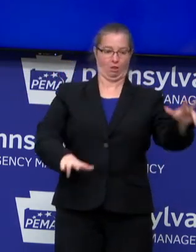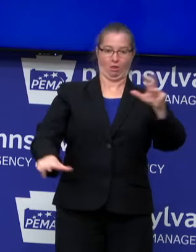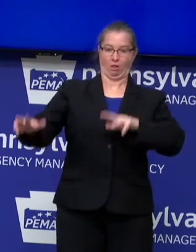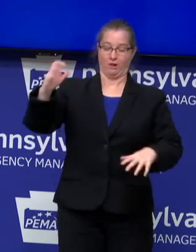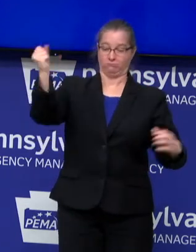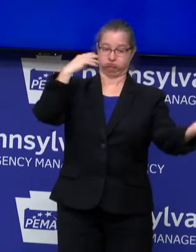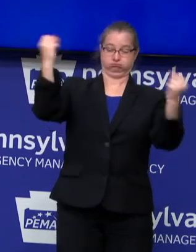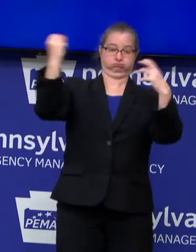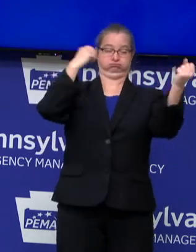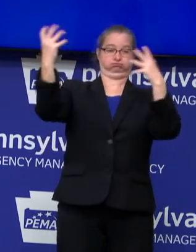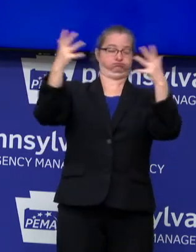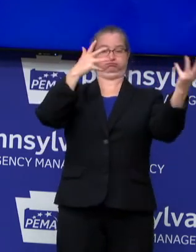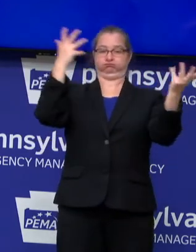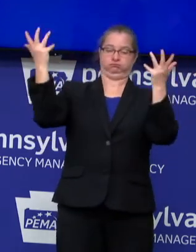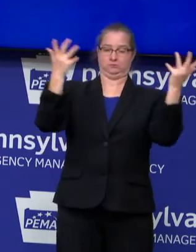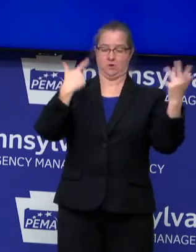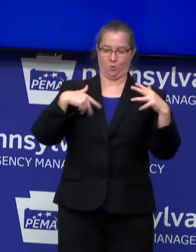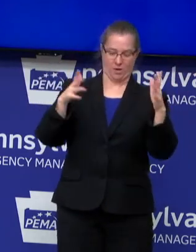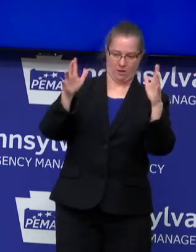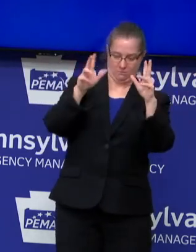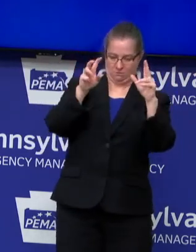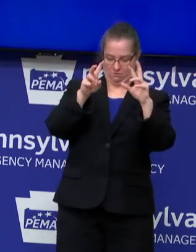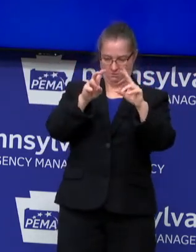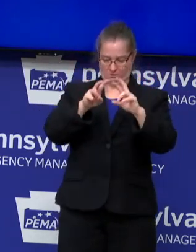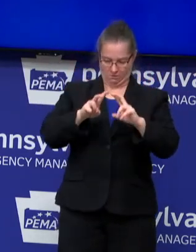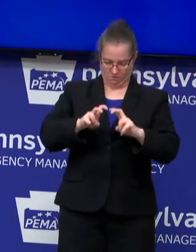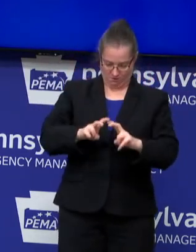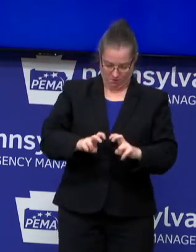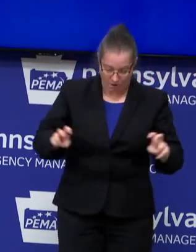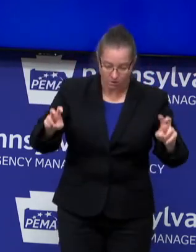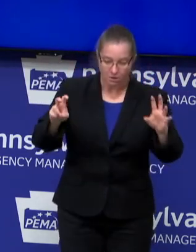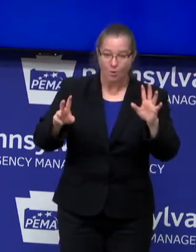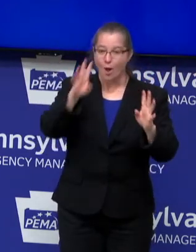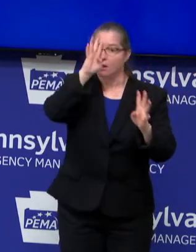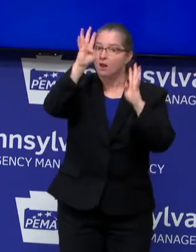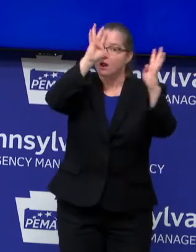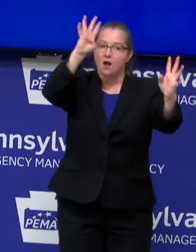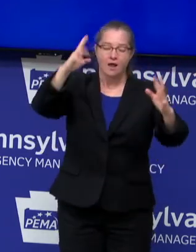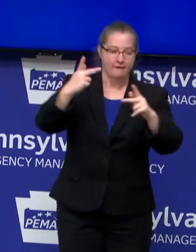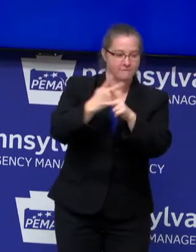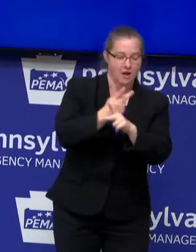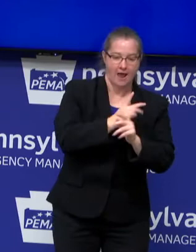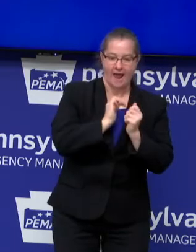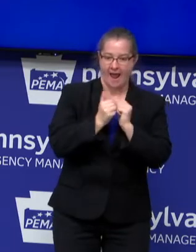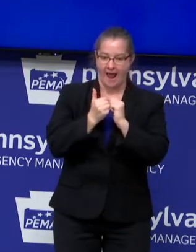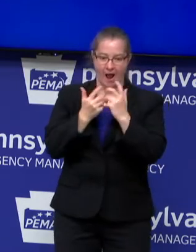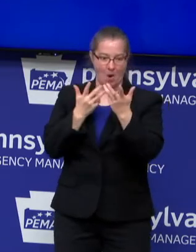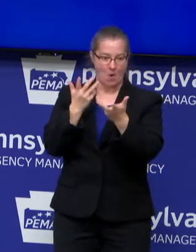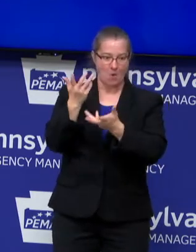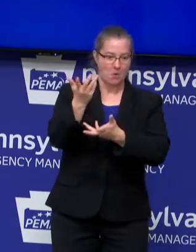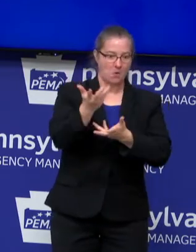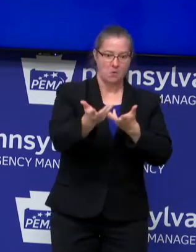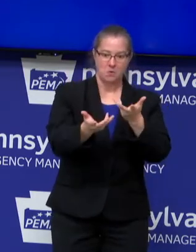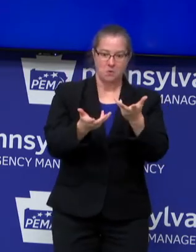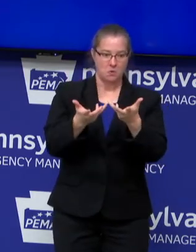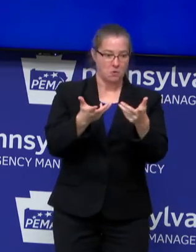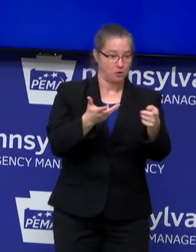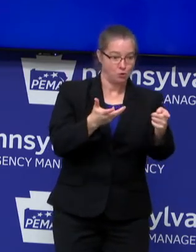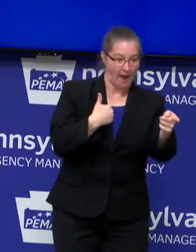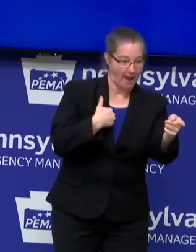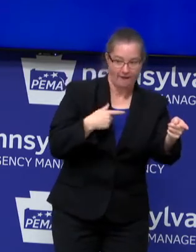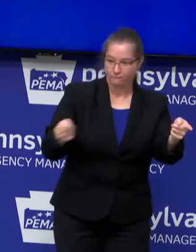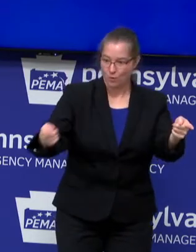left and right. And we worked through it together. We innovated together. We figured out how we could work as a team,